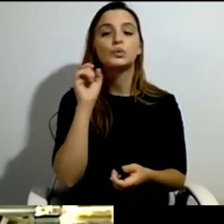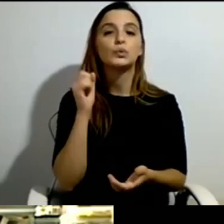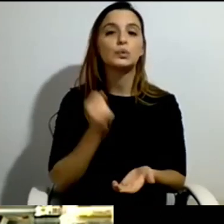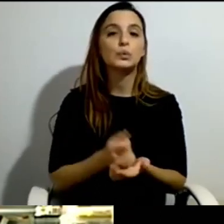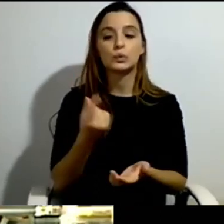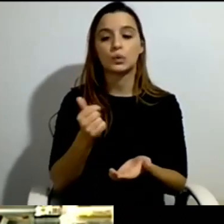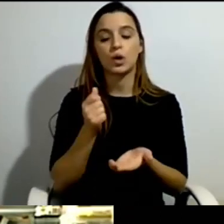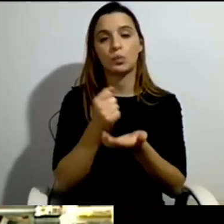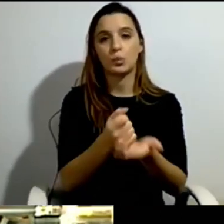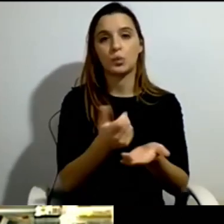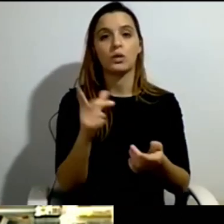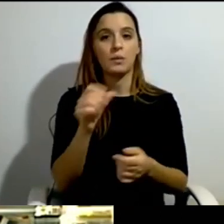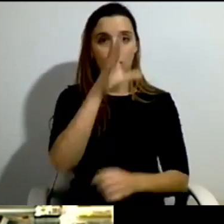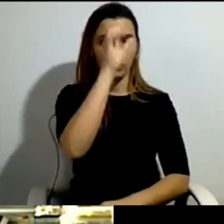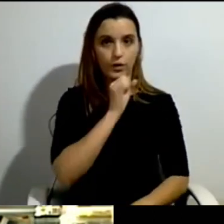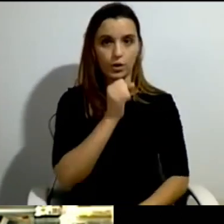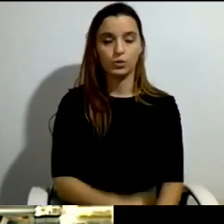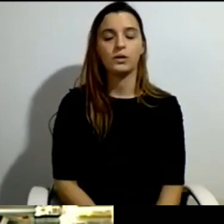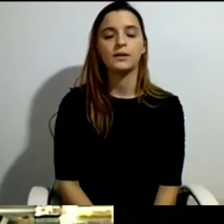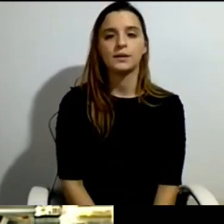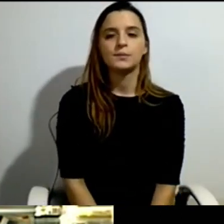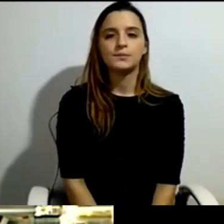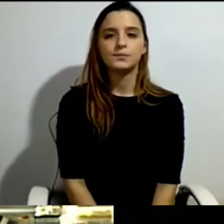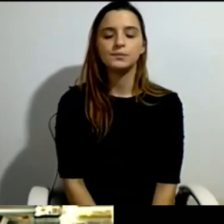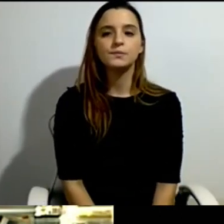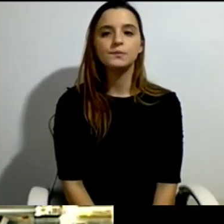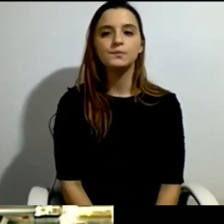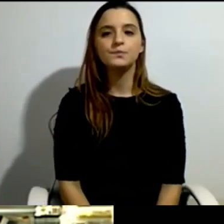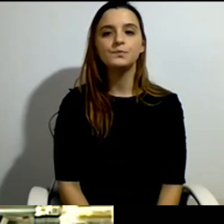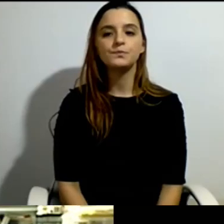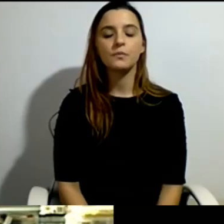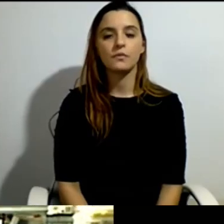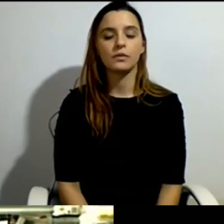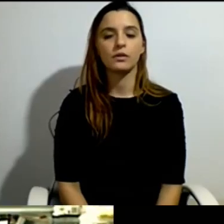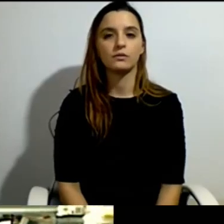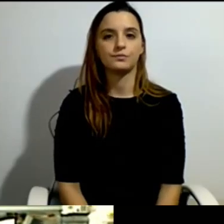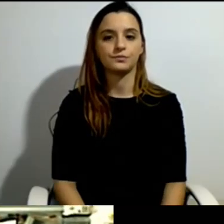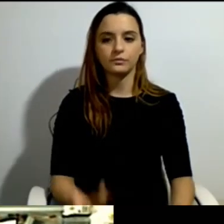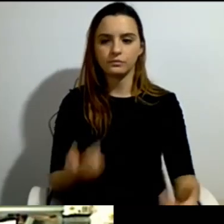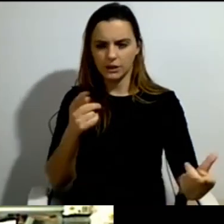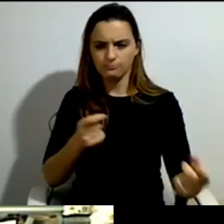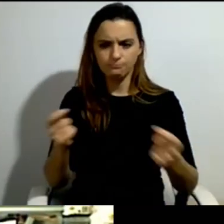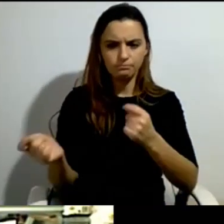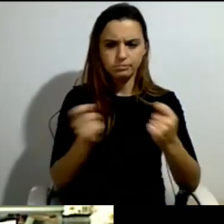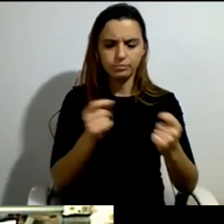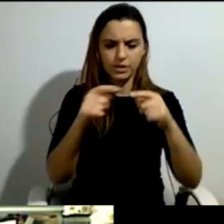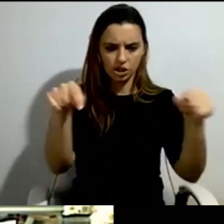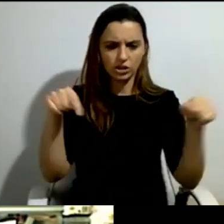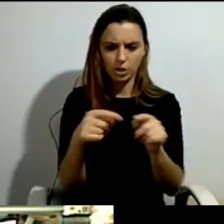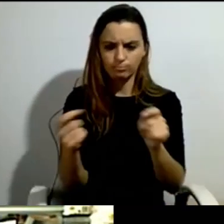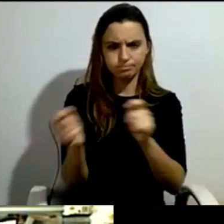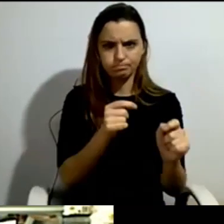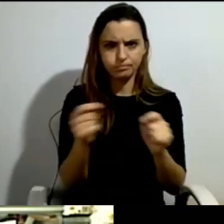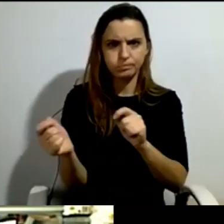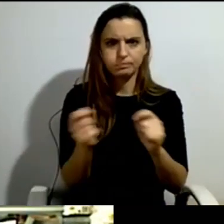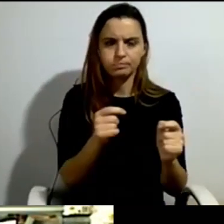and put them in a room, in the middle of a room. And all around, there were several dozens of people with